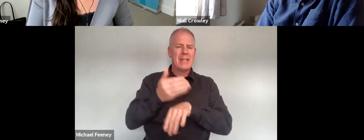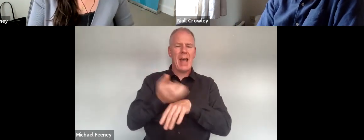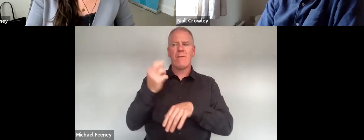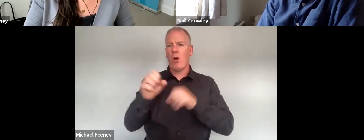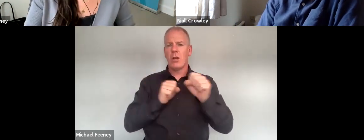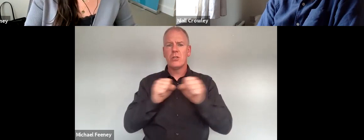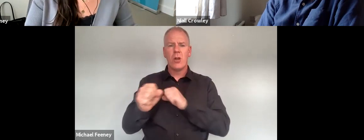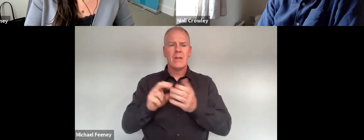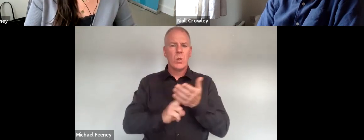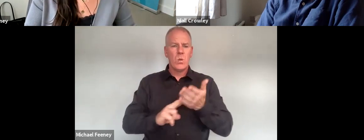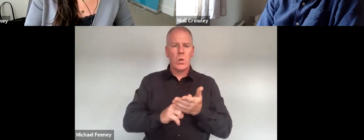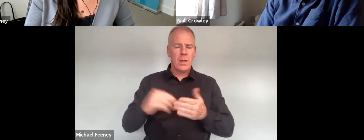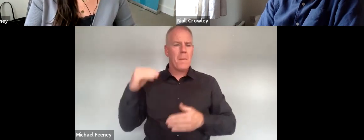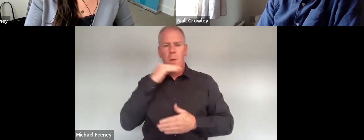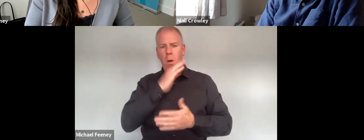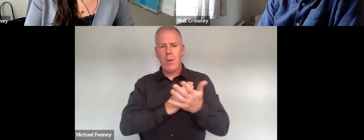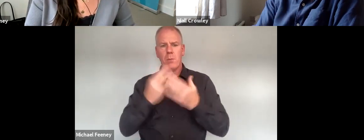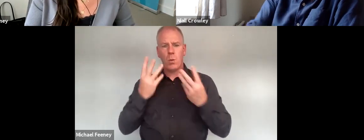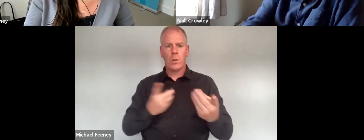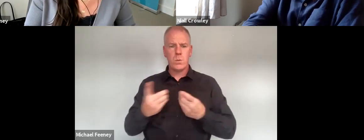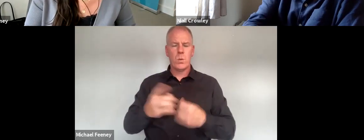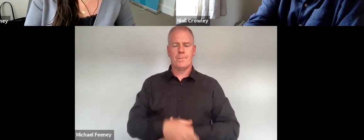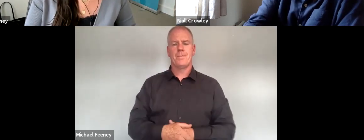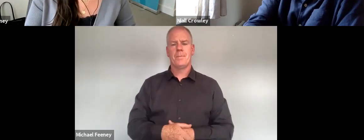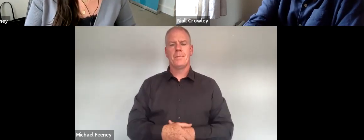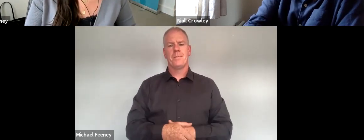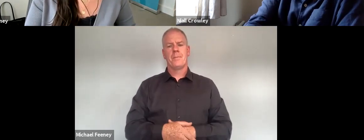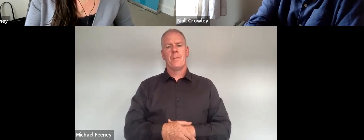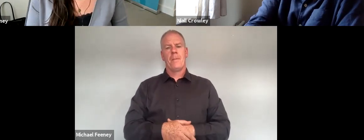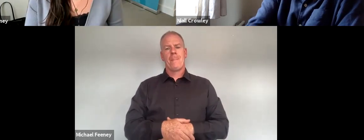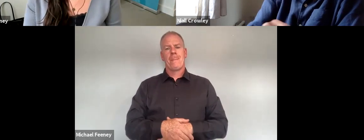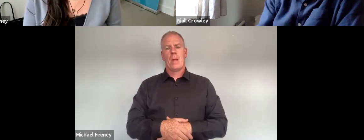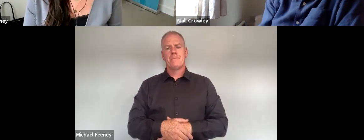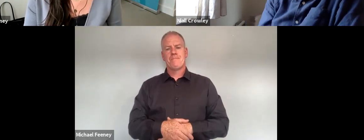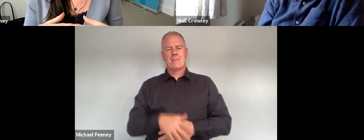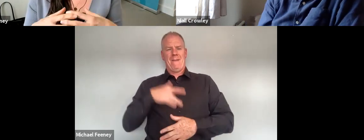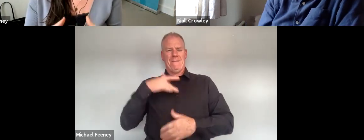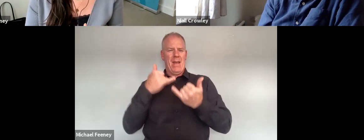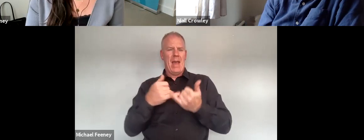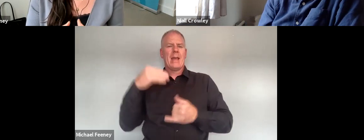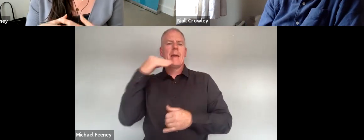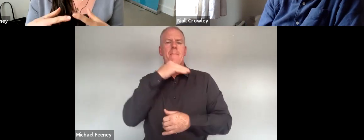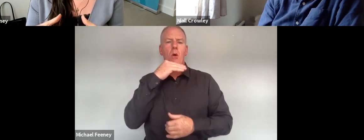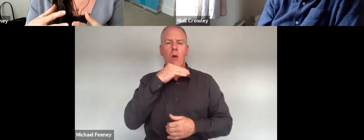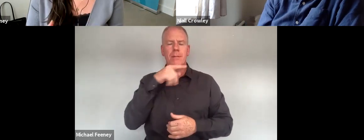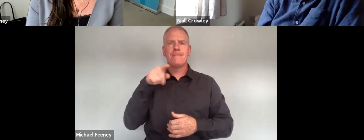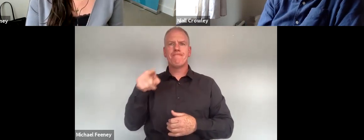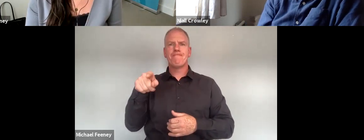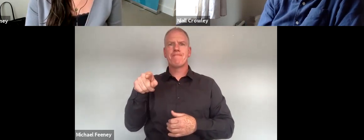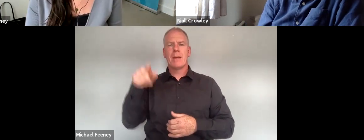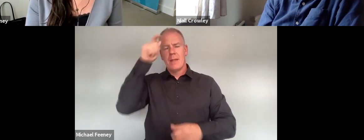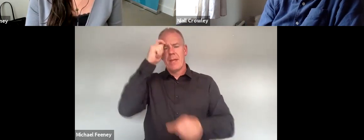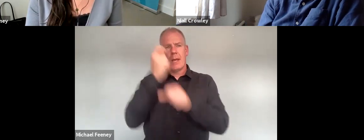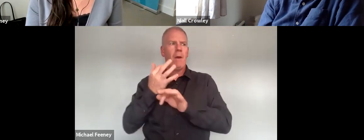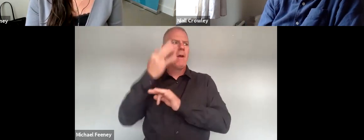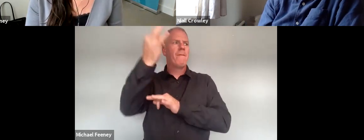key strength that we wanted to call out as well and I think it's really important as I say to think about this as the future direction of